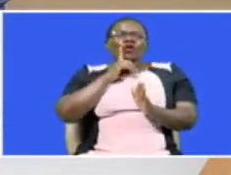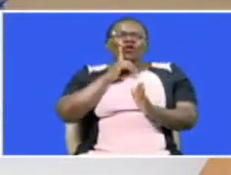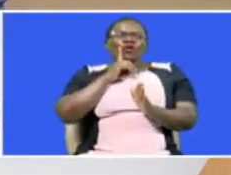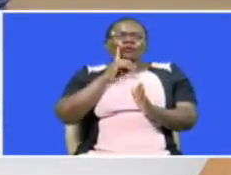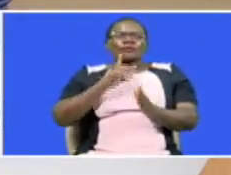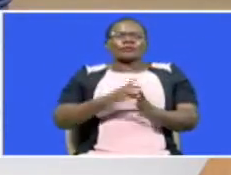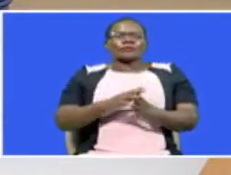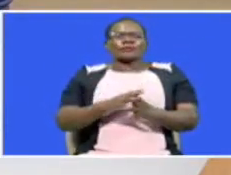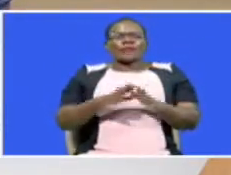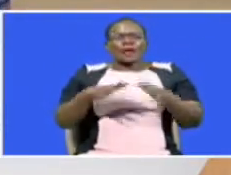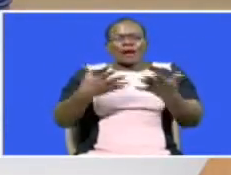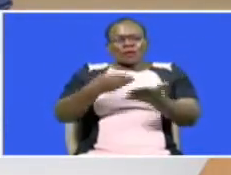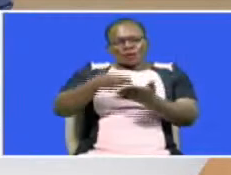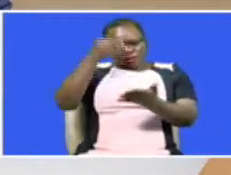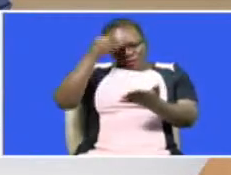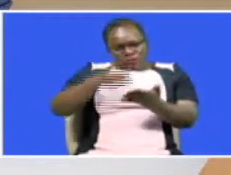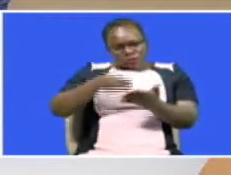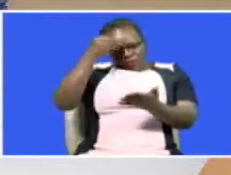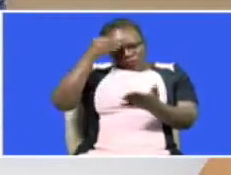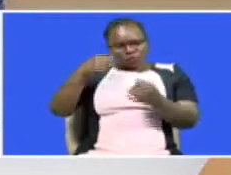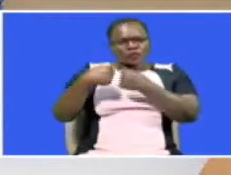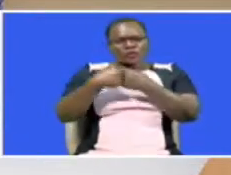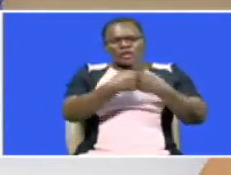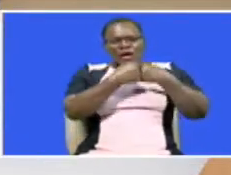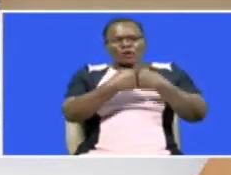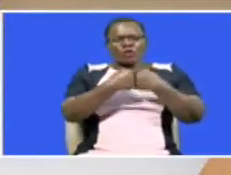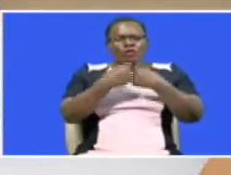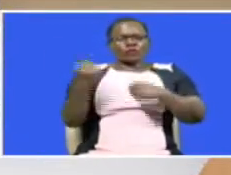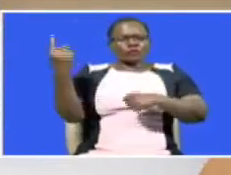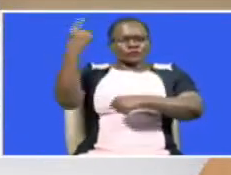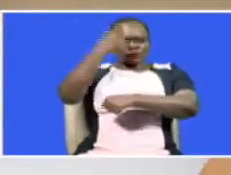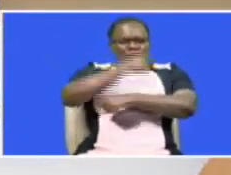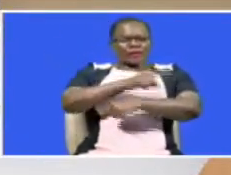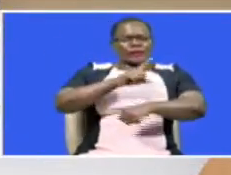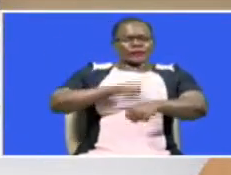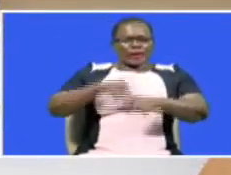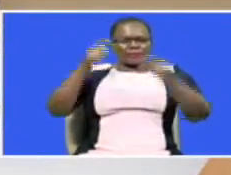looks at how the education sector struggled during the day of protests.